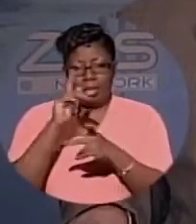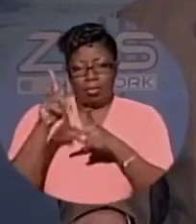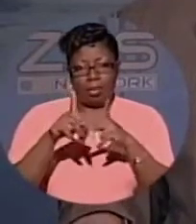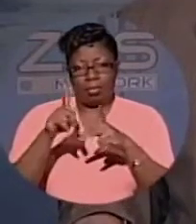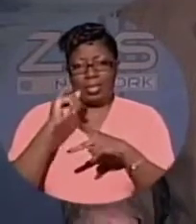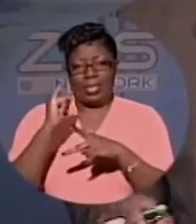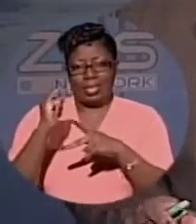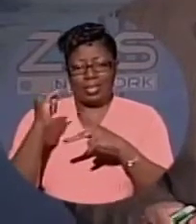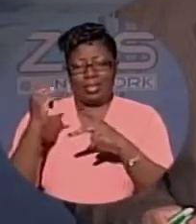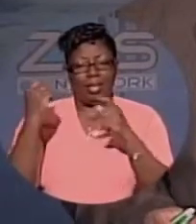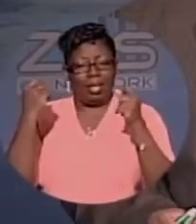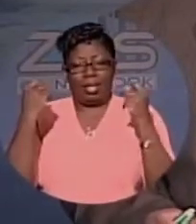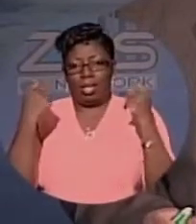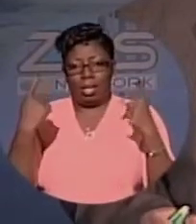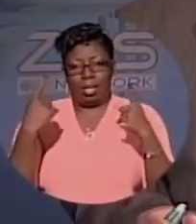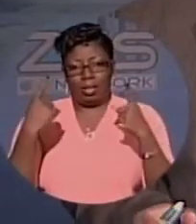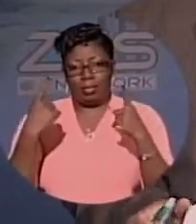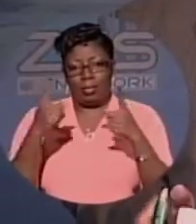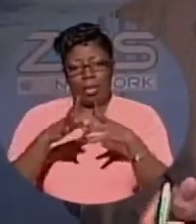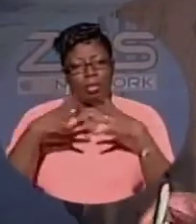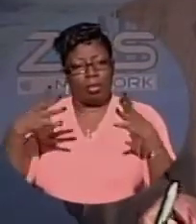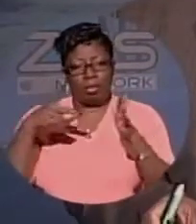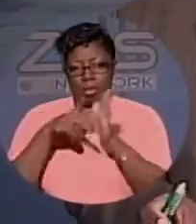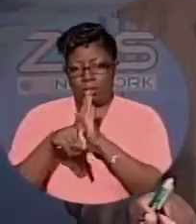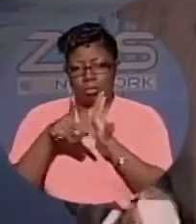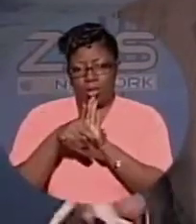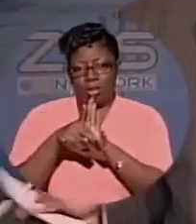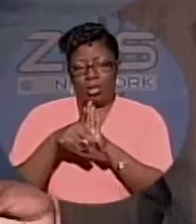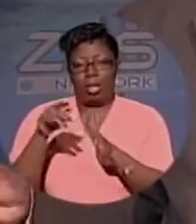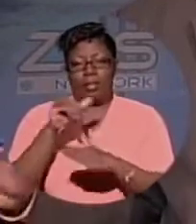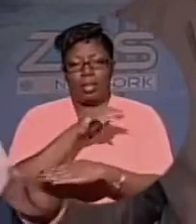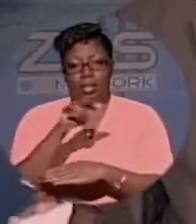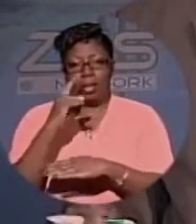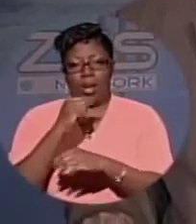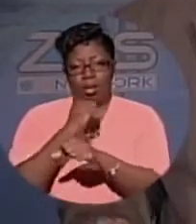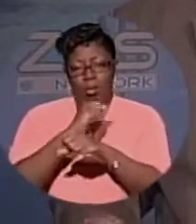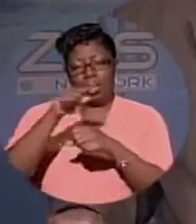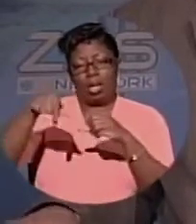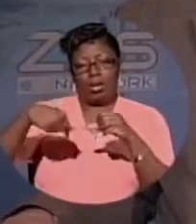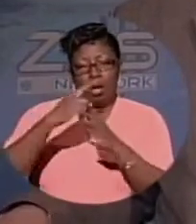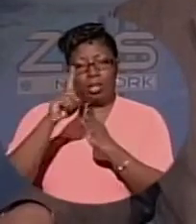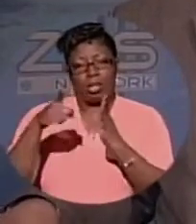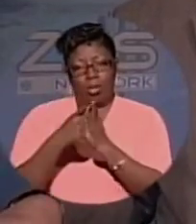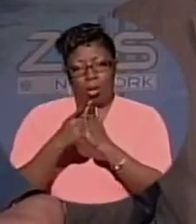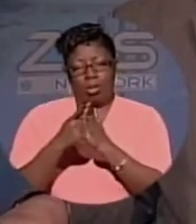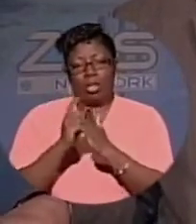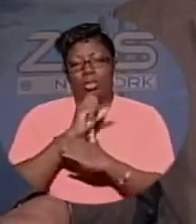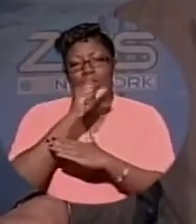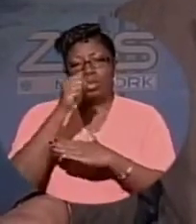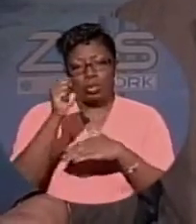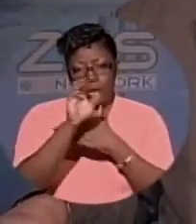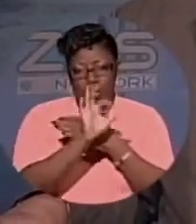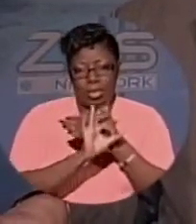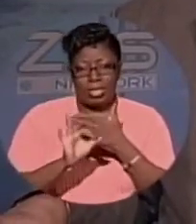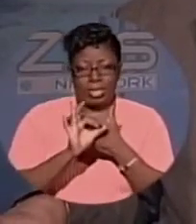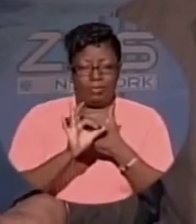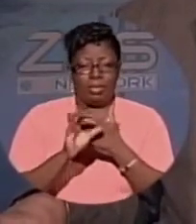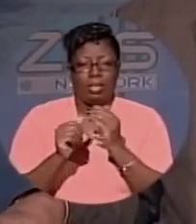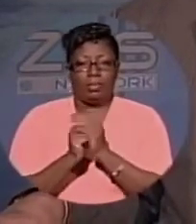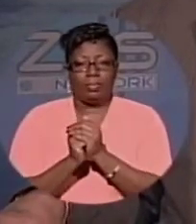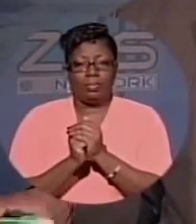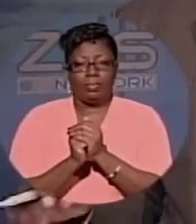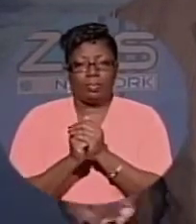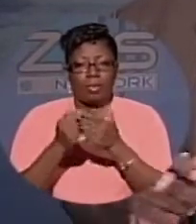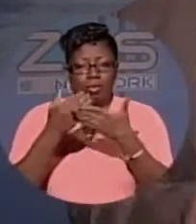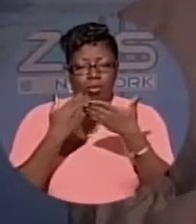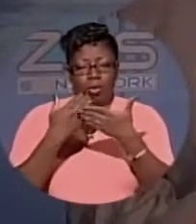crime. But authorities are working around the clock to ensure safety. Well, just days before the shooting in the Johnson Road